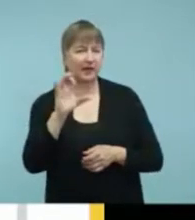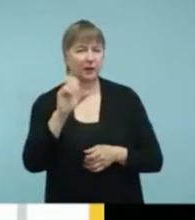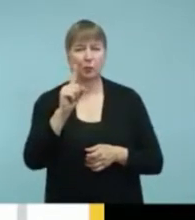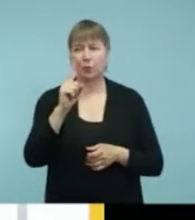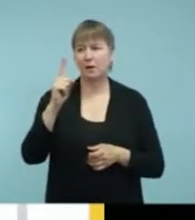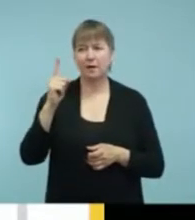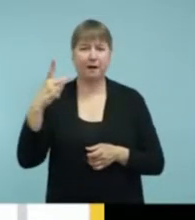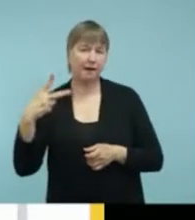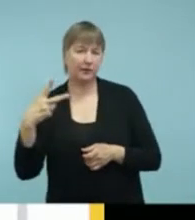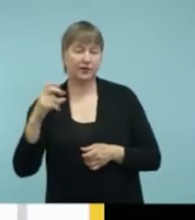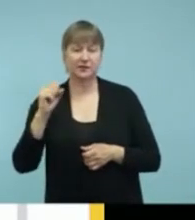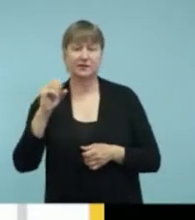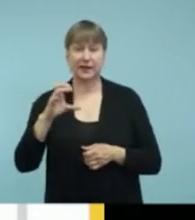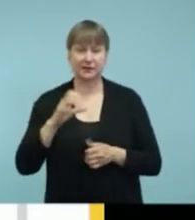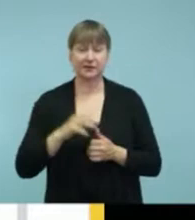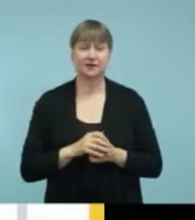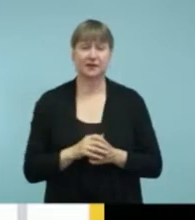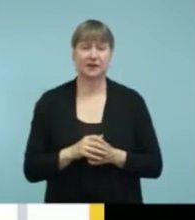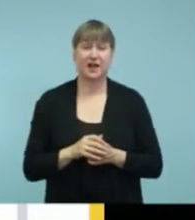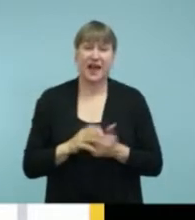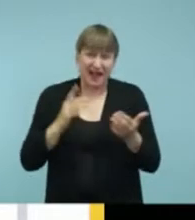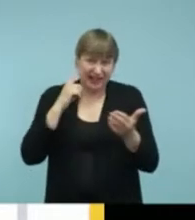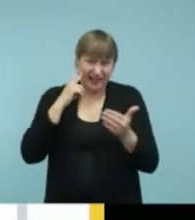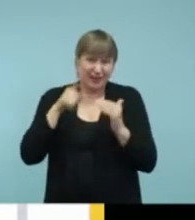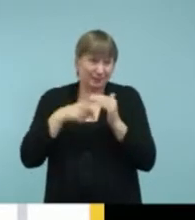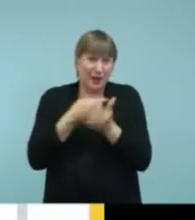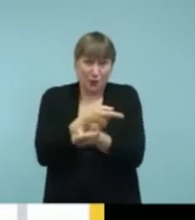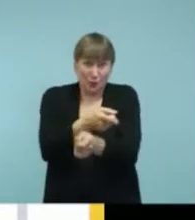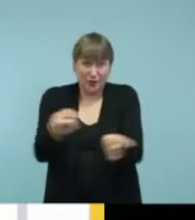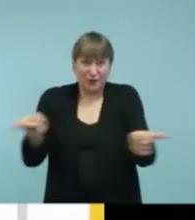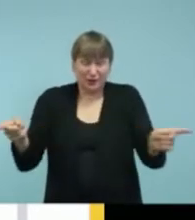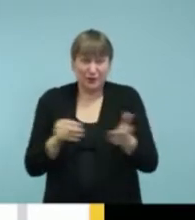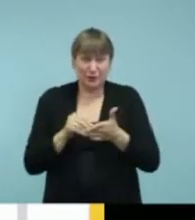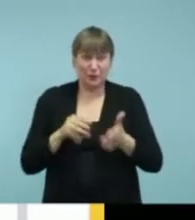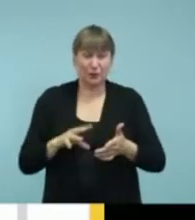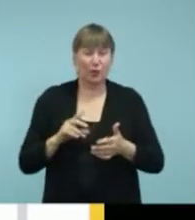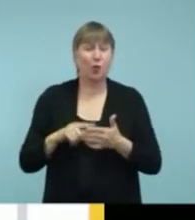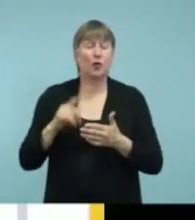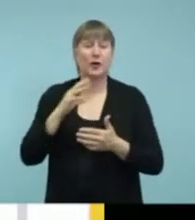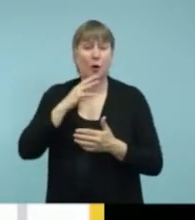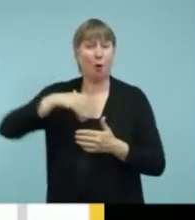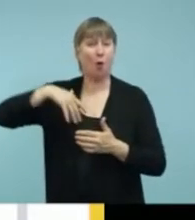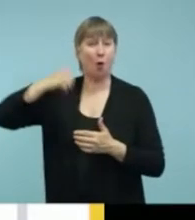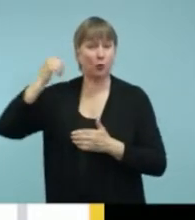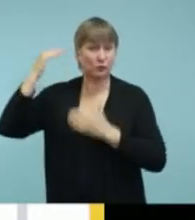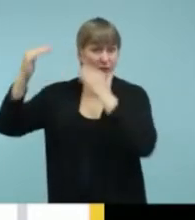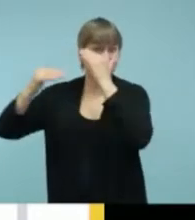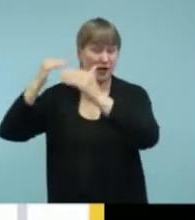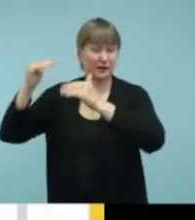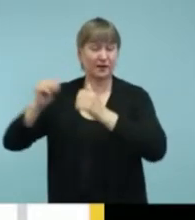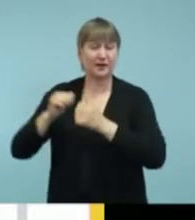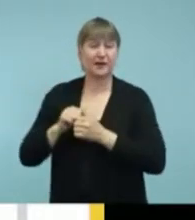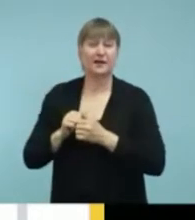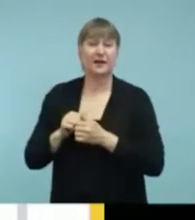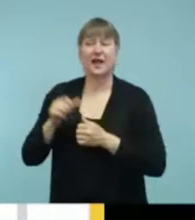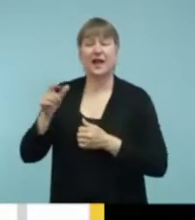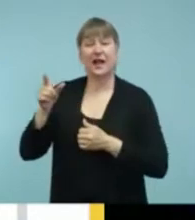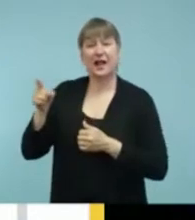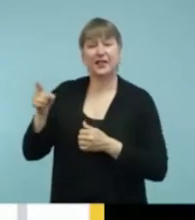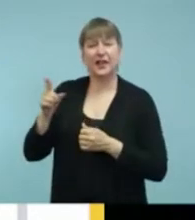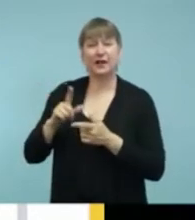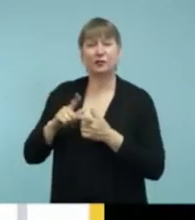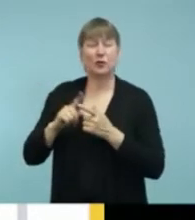And think about your students or think about, you know, an older adult that you might be working with and trying to listen in on a